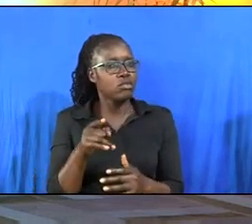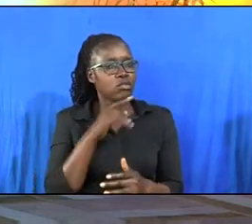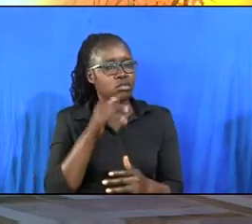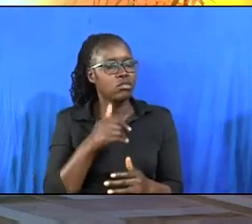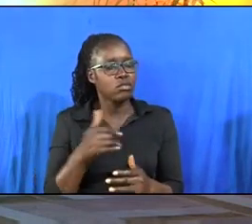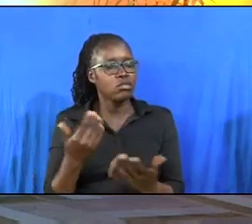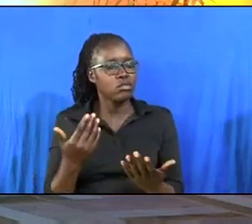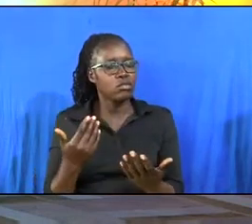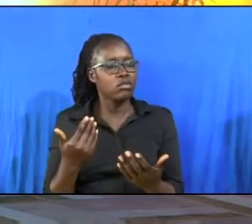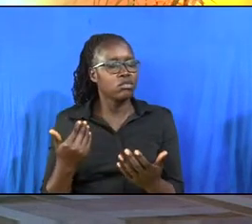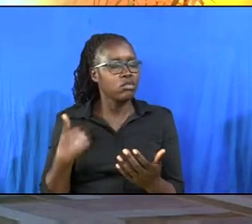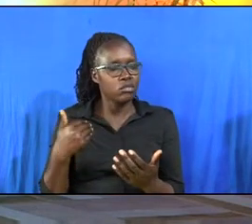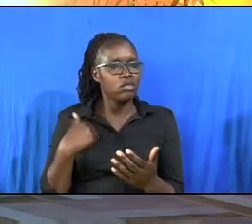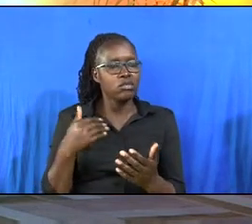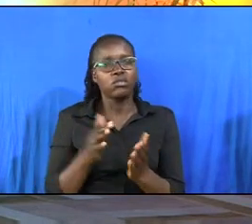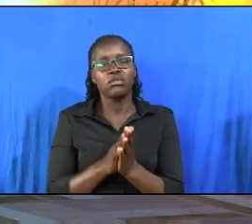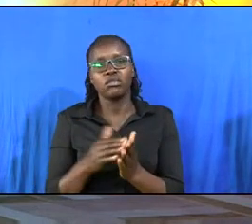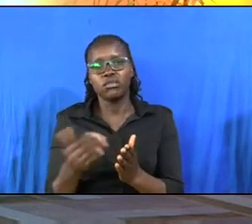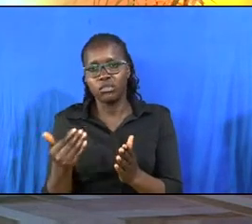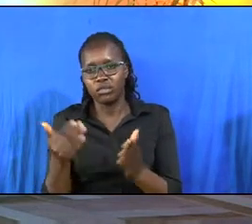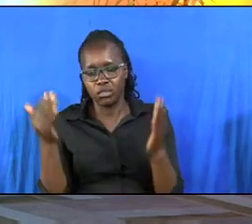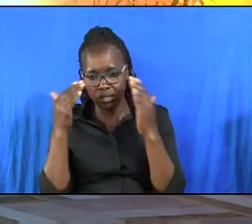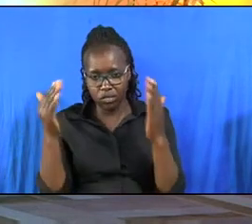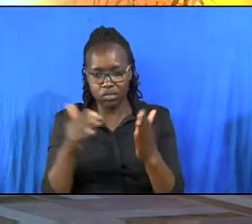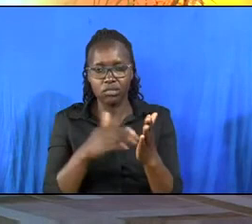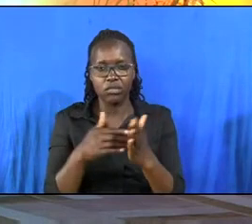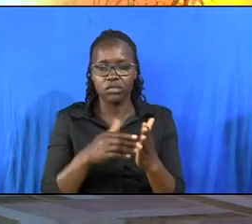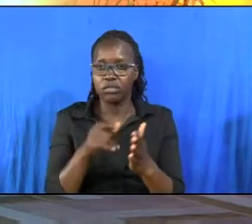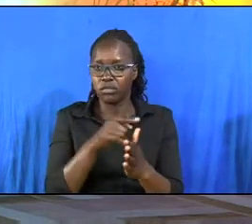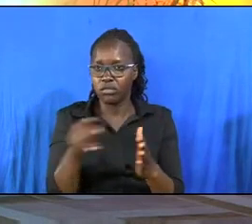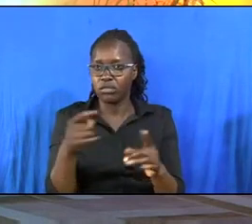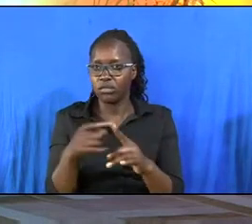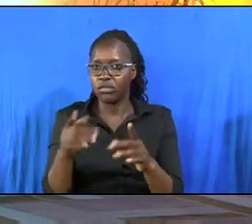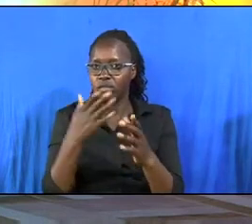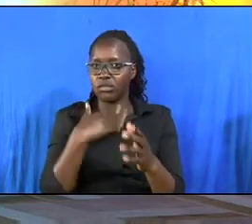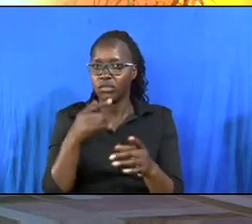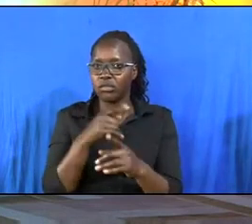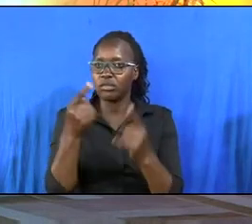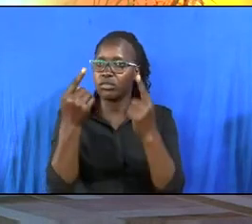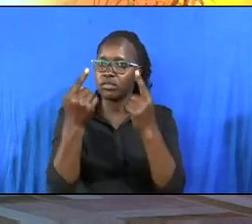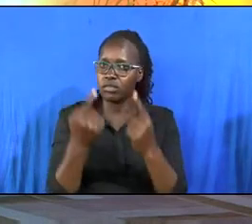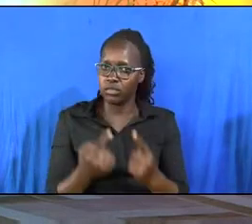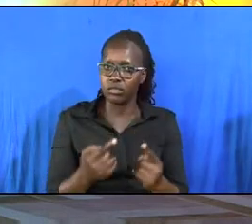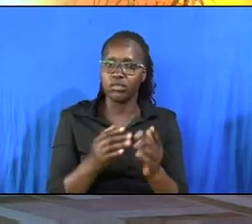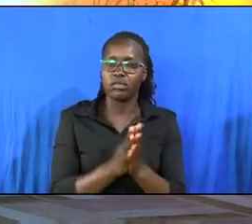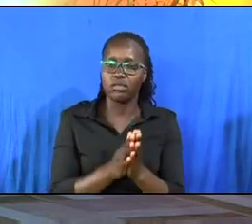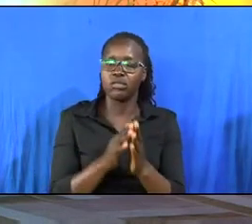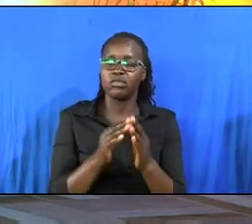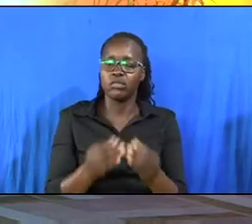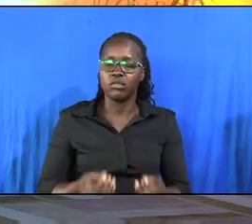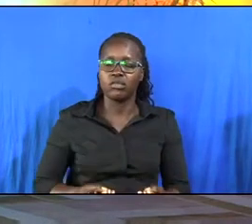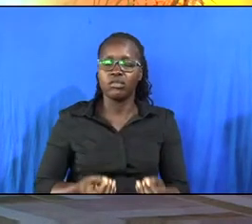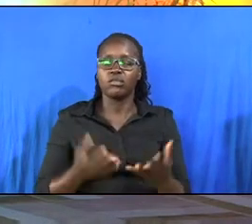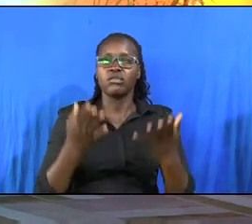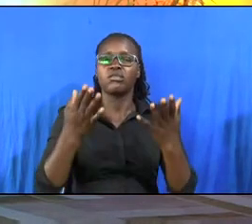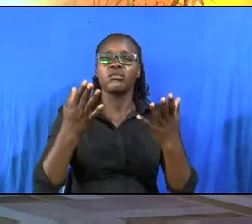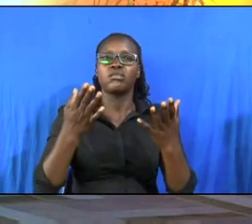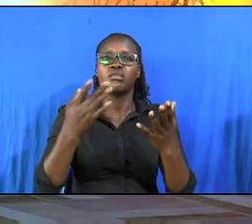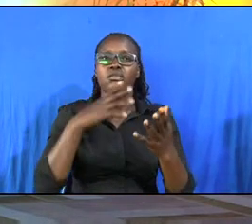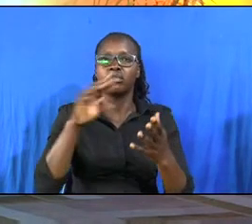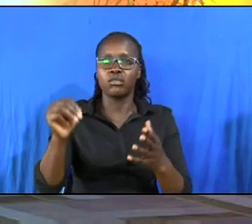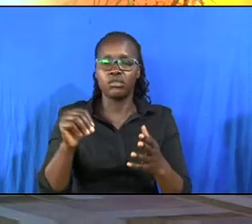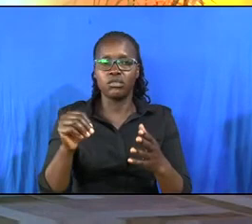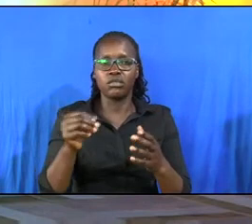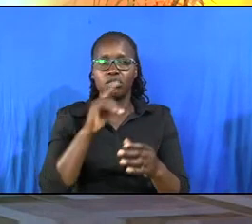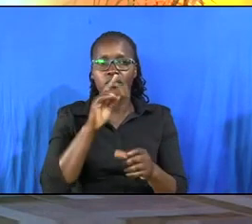not to dwell in your weaknesses, but he wants you to come, he wants you to give yourself to him, he has promised to